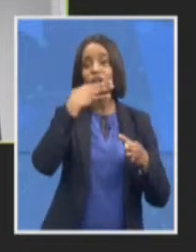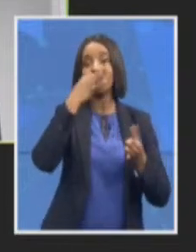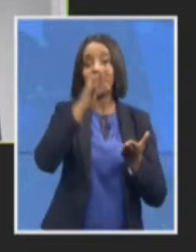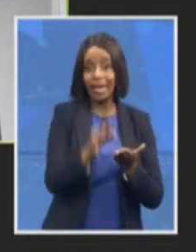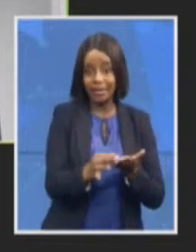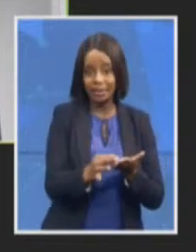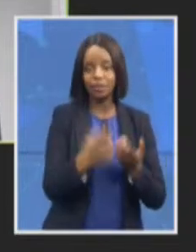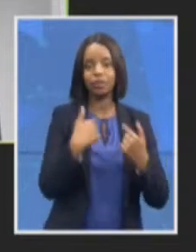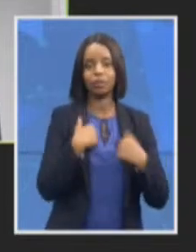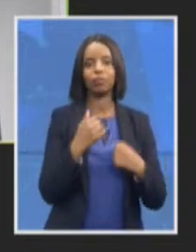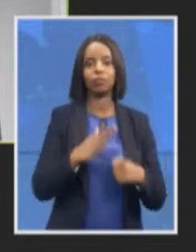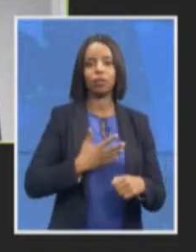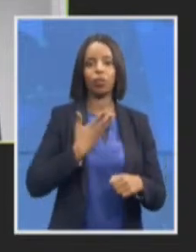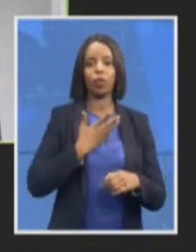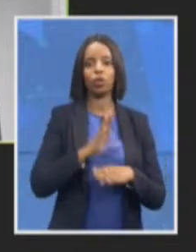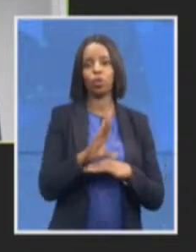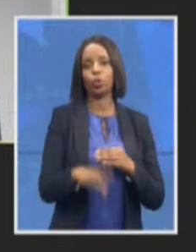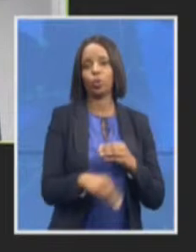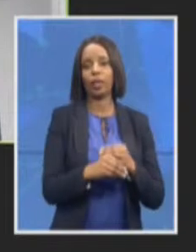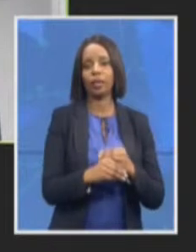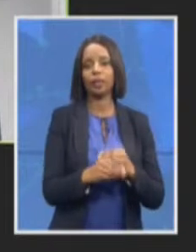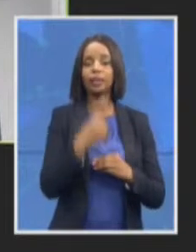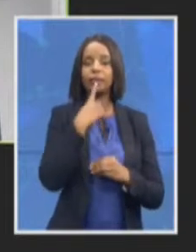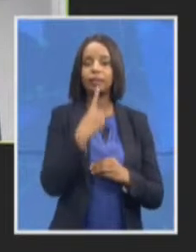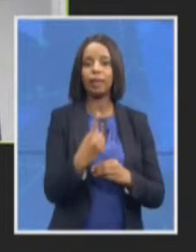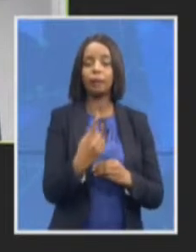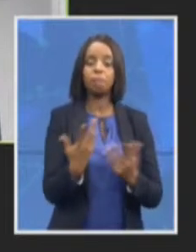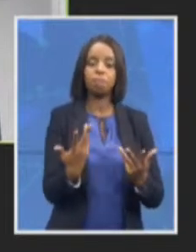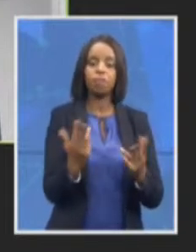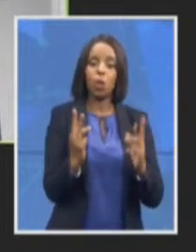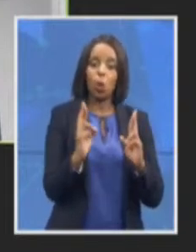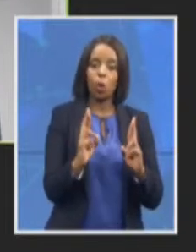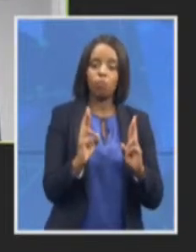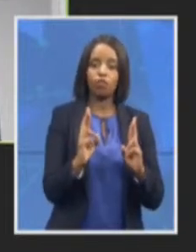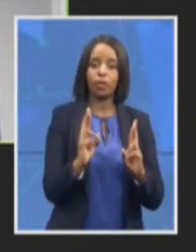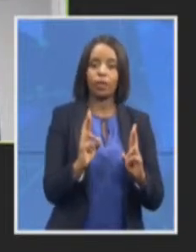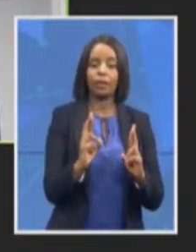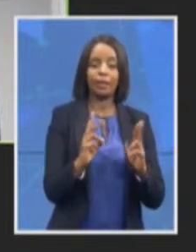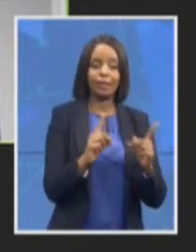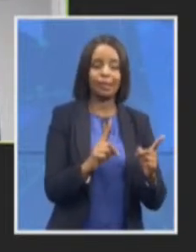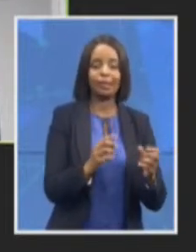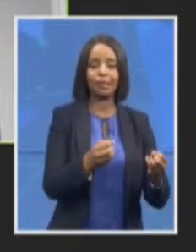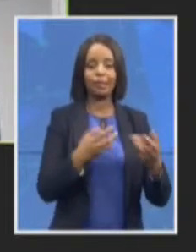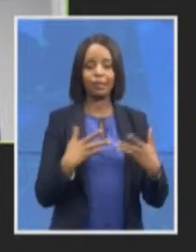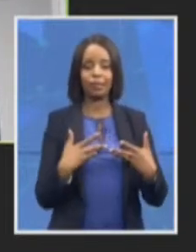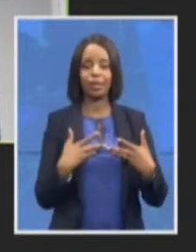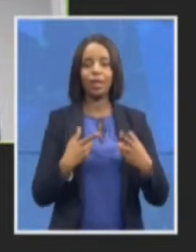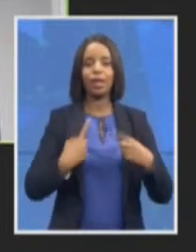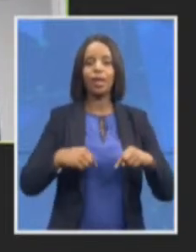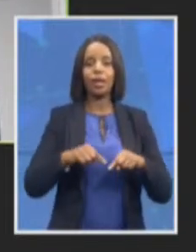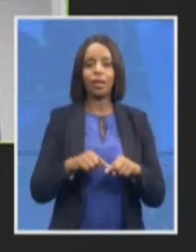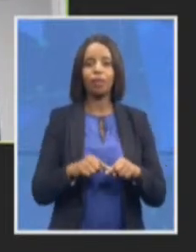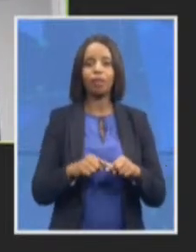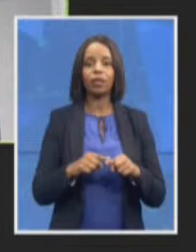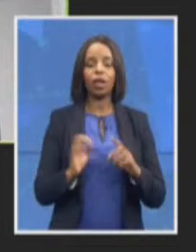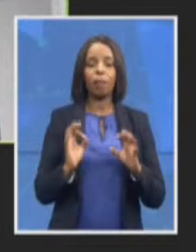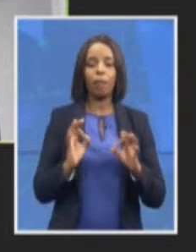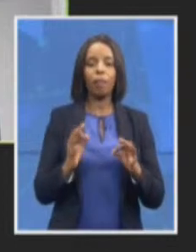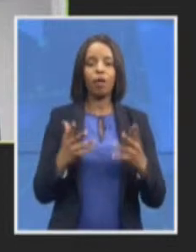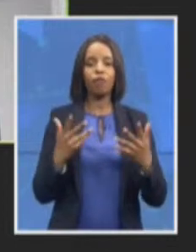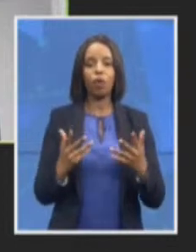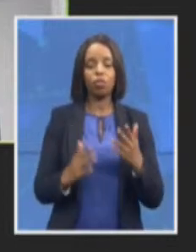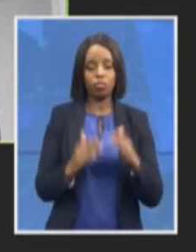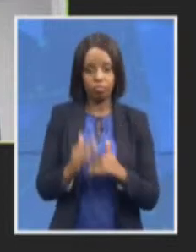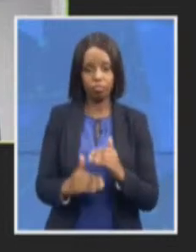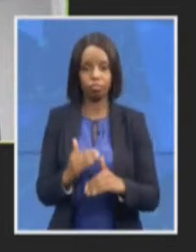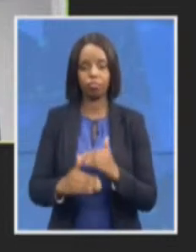it will give us impetus to actually deal with the prosecution of persons involved in state capture but